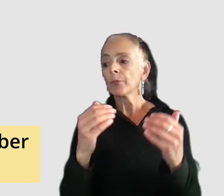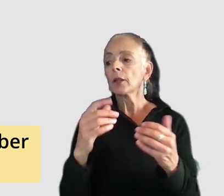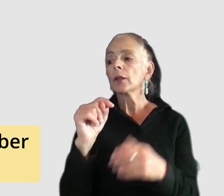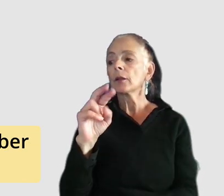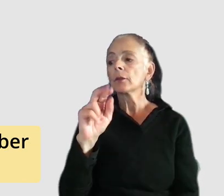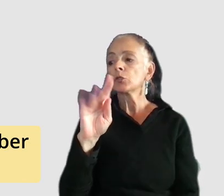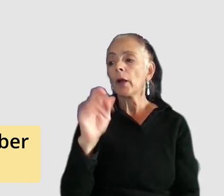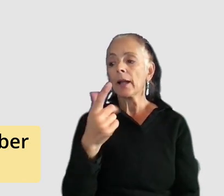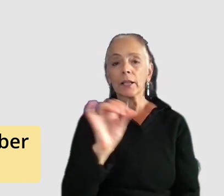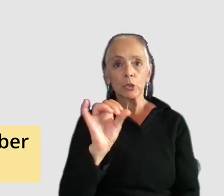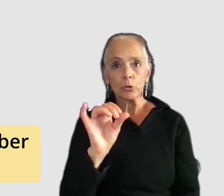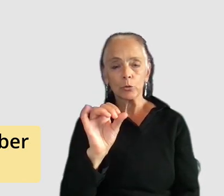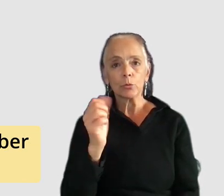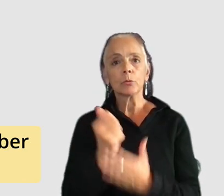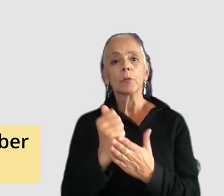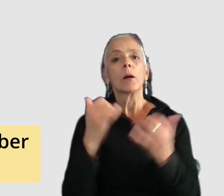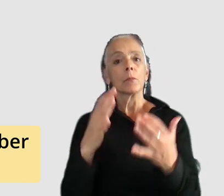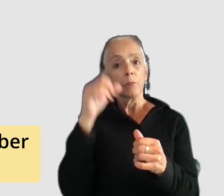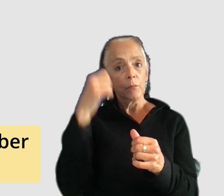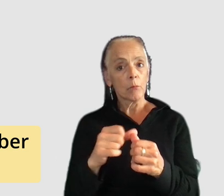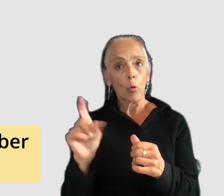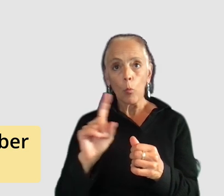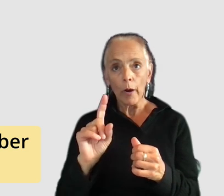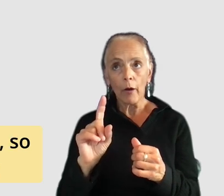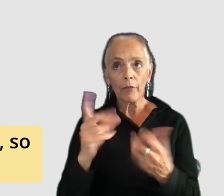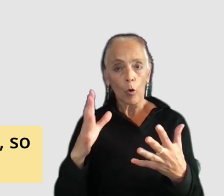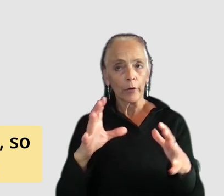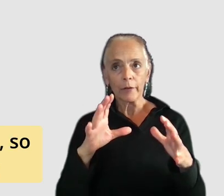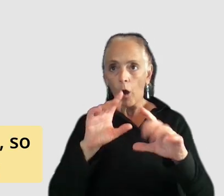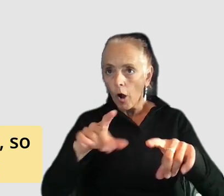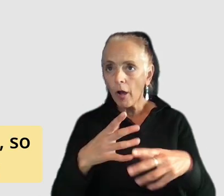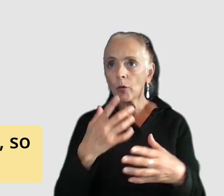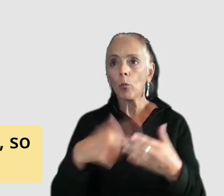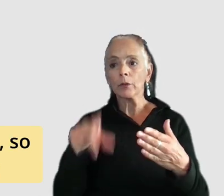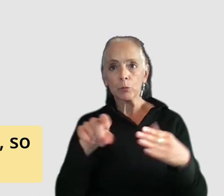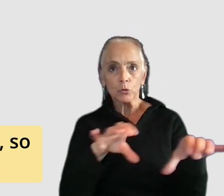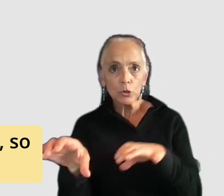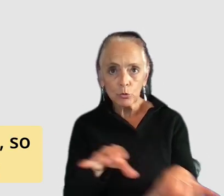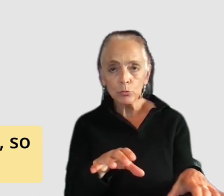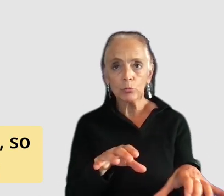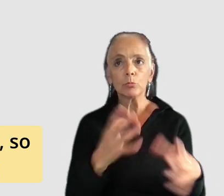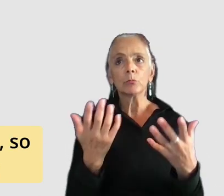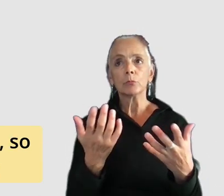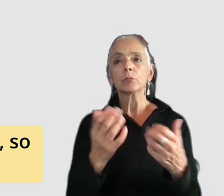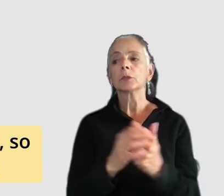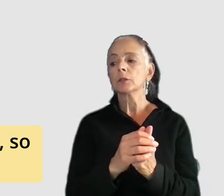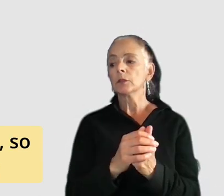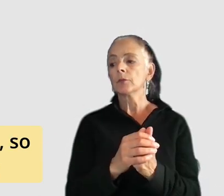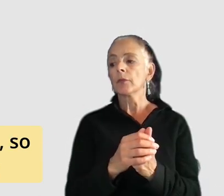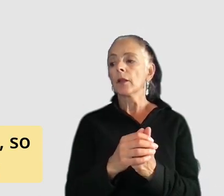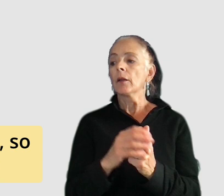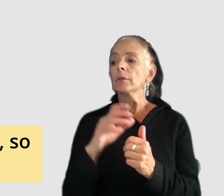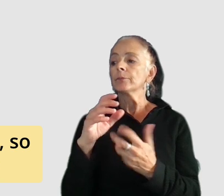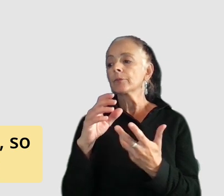so we want to help the player remember where they've been what they've done what they're meant to be doing as much as possible so this could be on screen quest